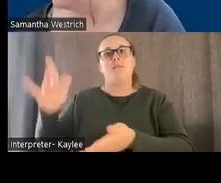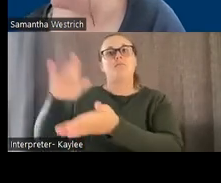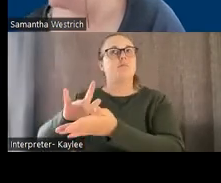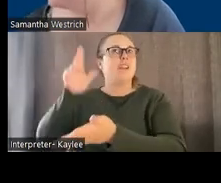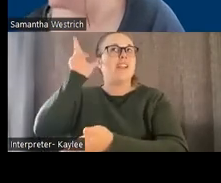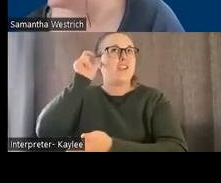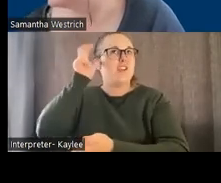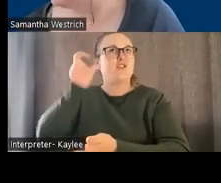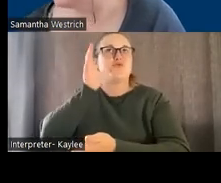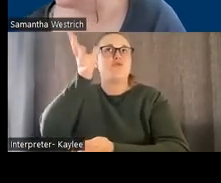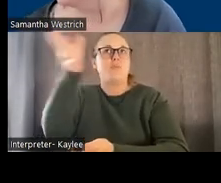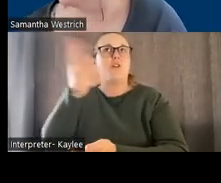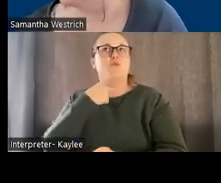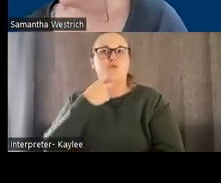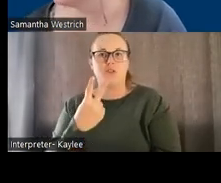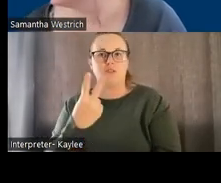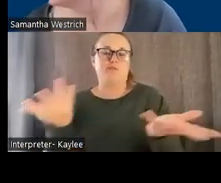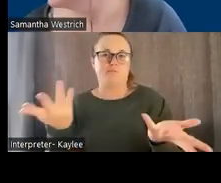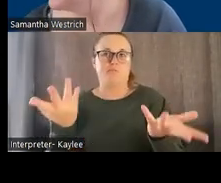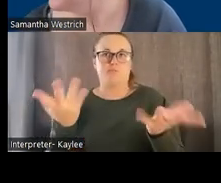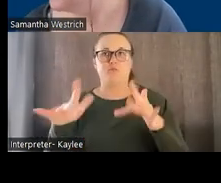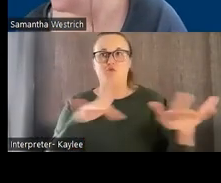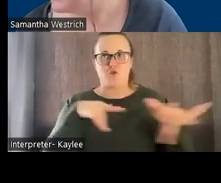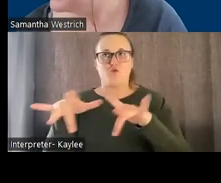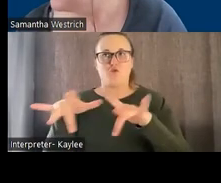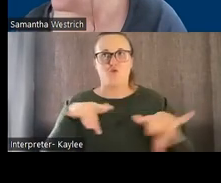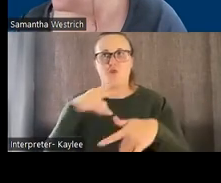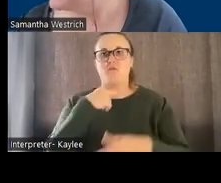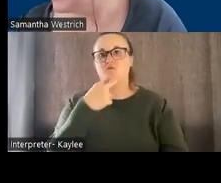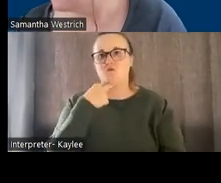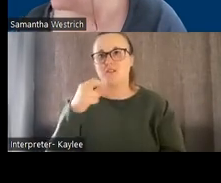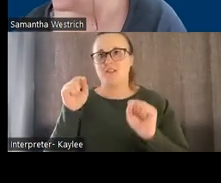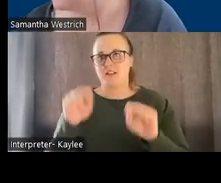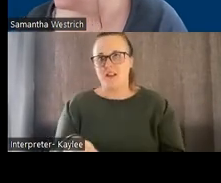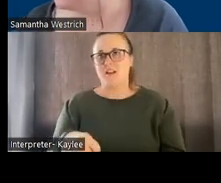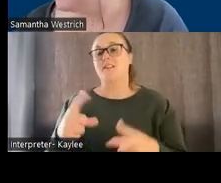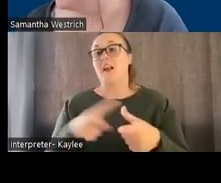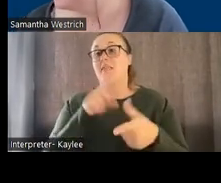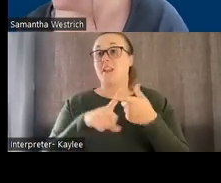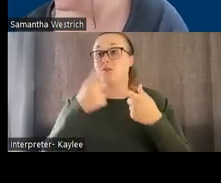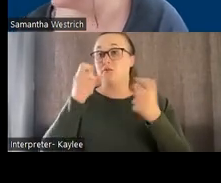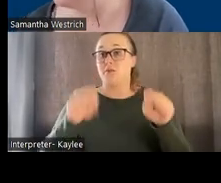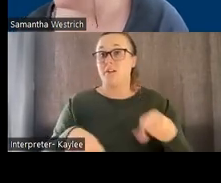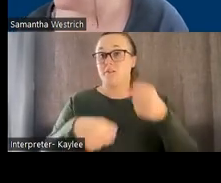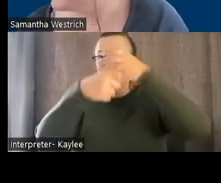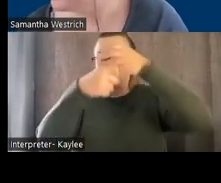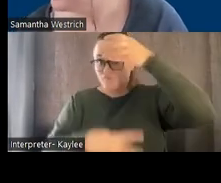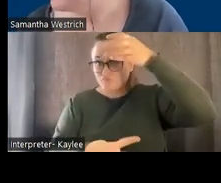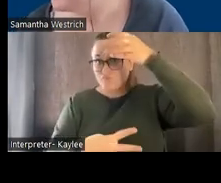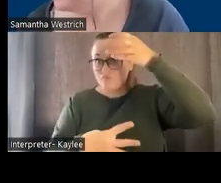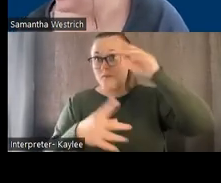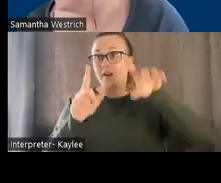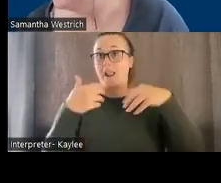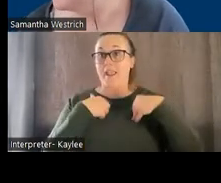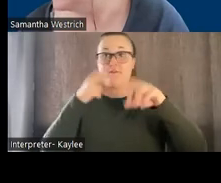ways that you can kind of record voices. And then you can come down and you could pick a different picture